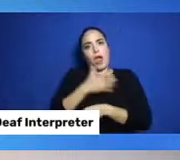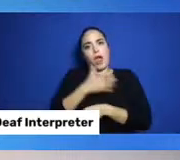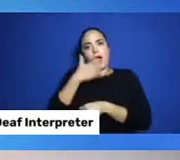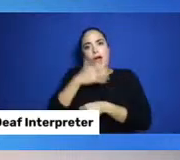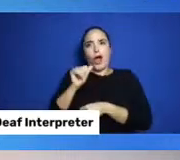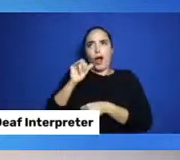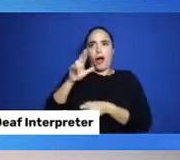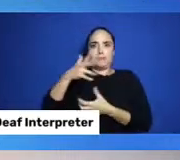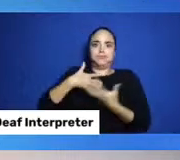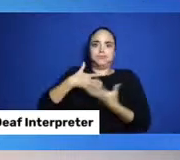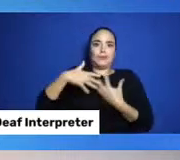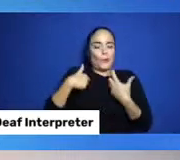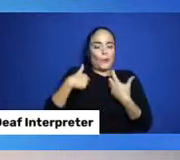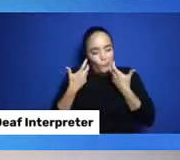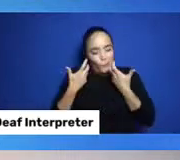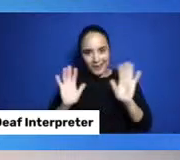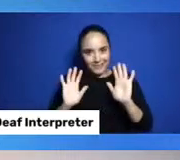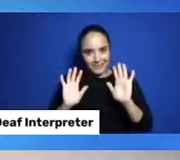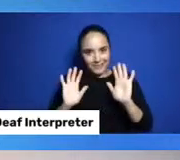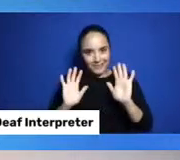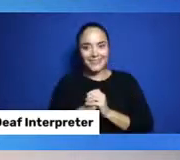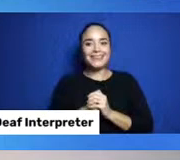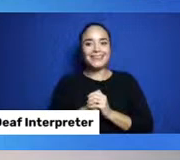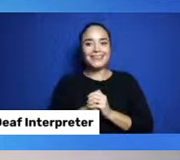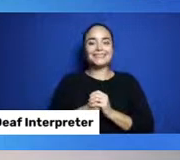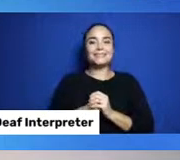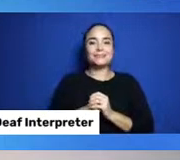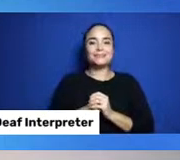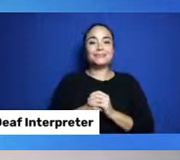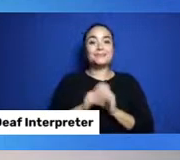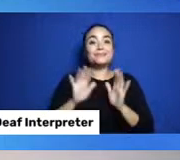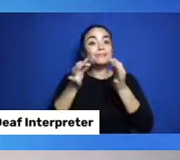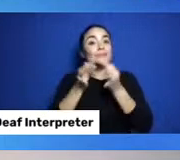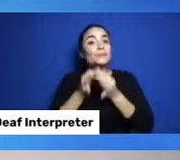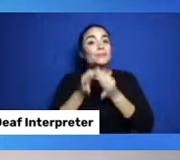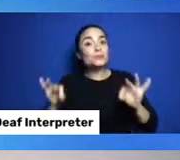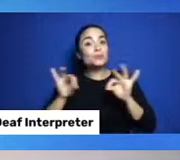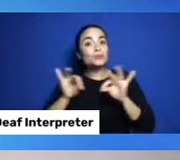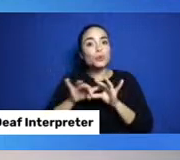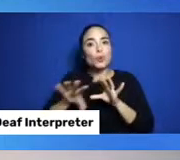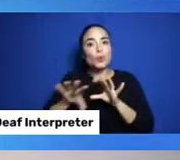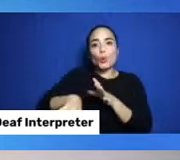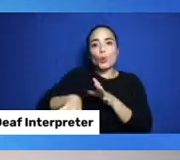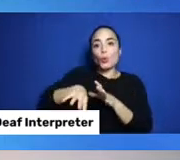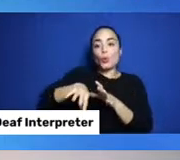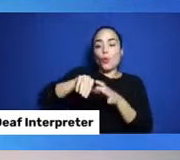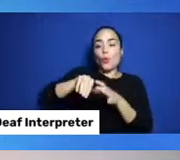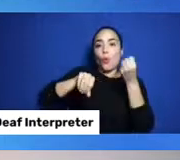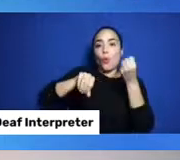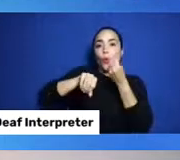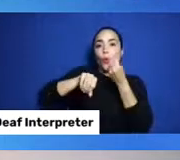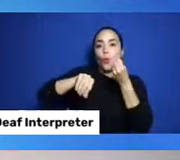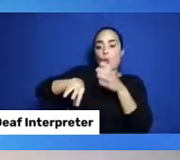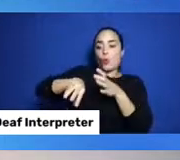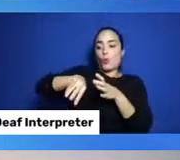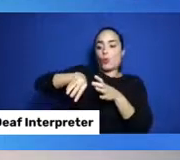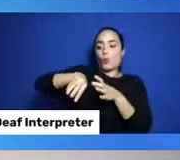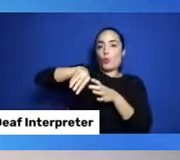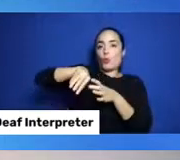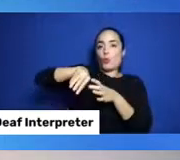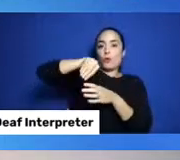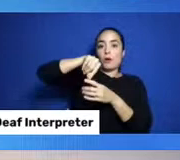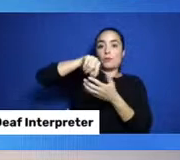in the video. Is, we need to bring the air in. So, a little bit of warm air. A little bit of cold air. Slowly warms up as it enters the teepee.